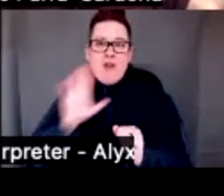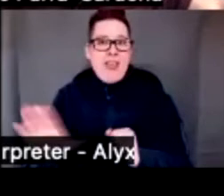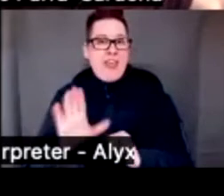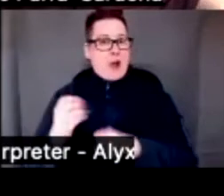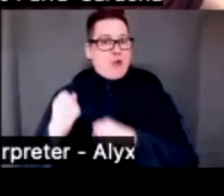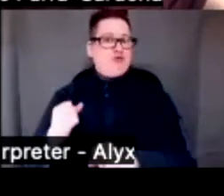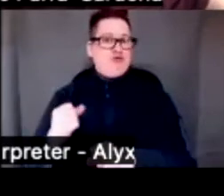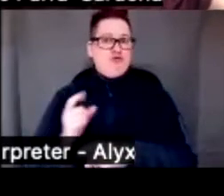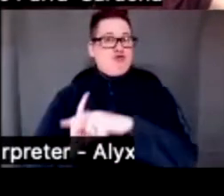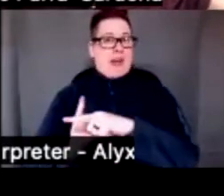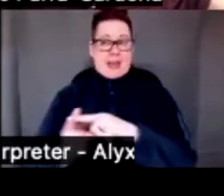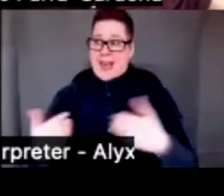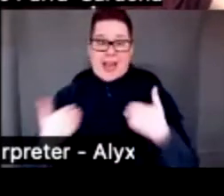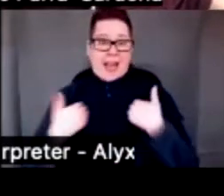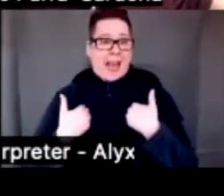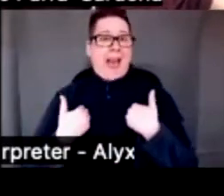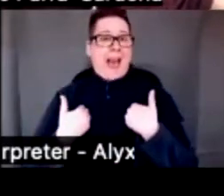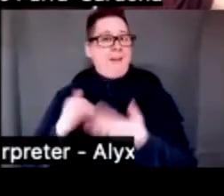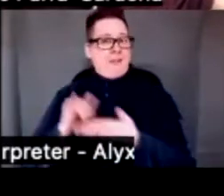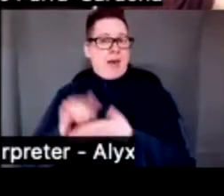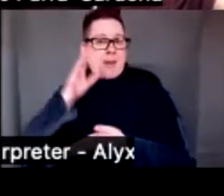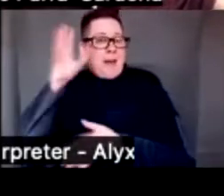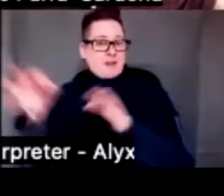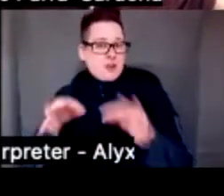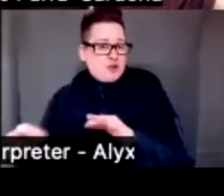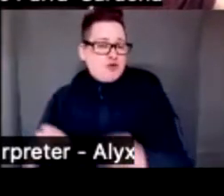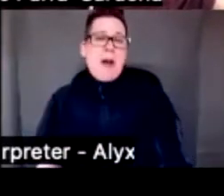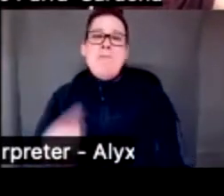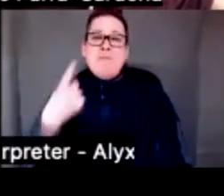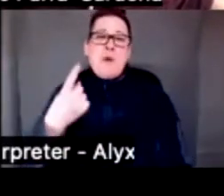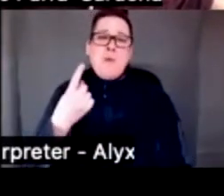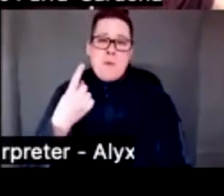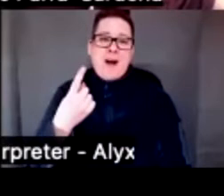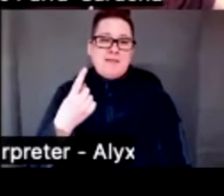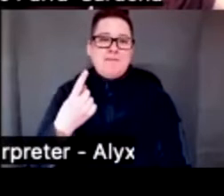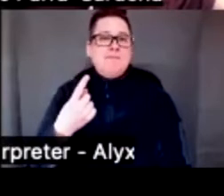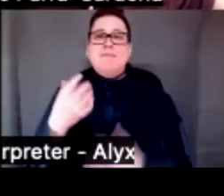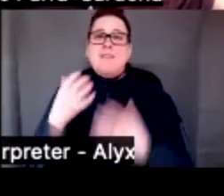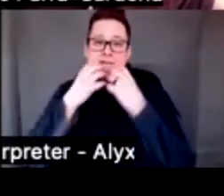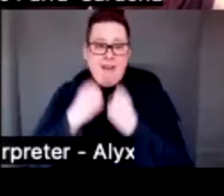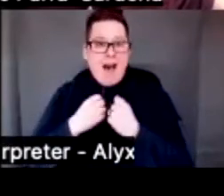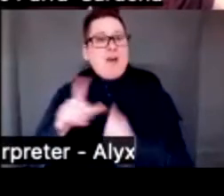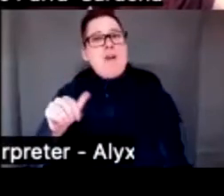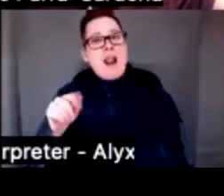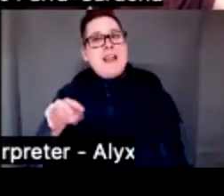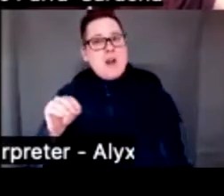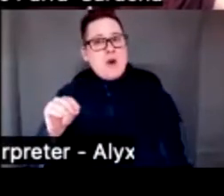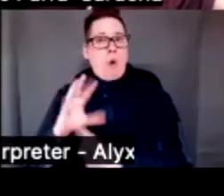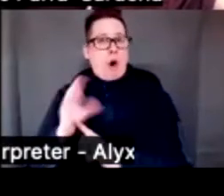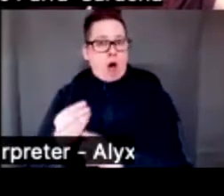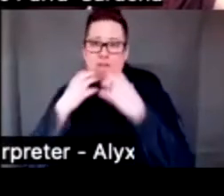were described by parents. And one of those is the value of Latino cultural values.